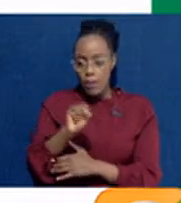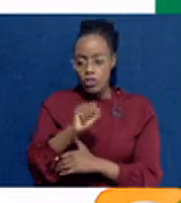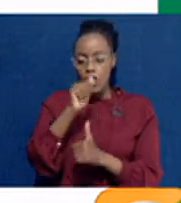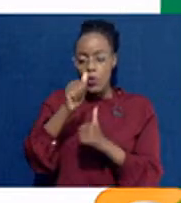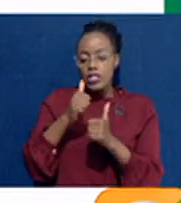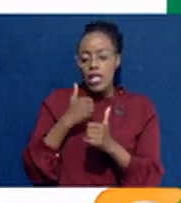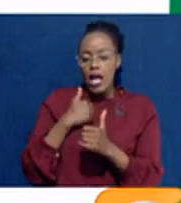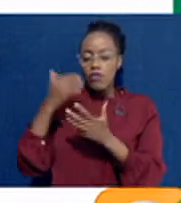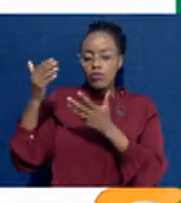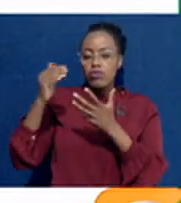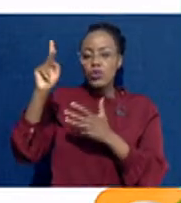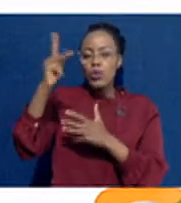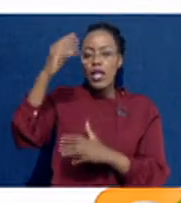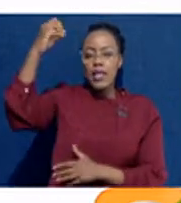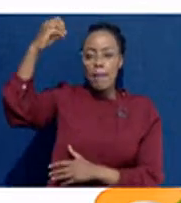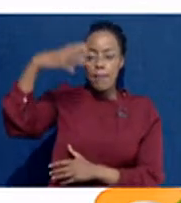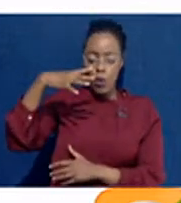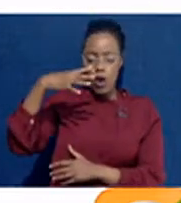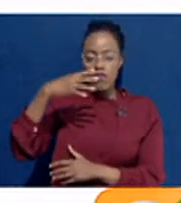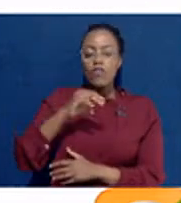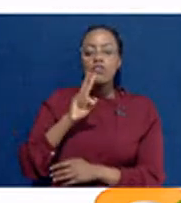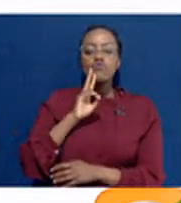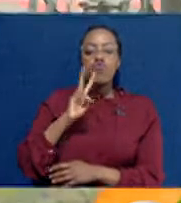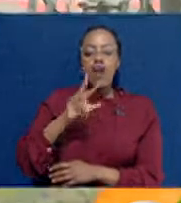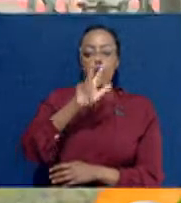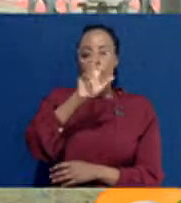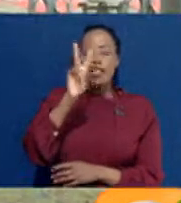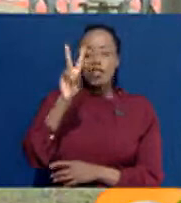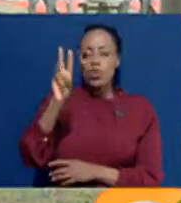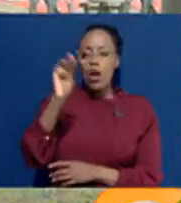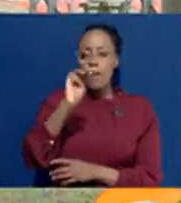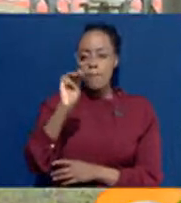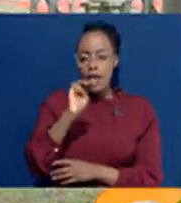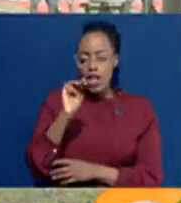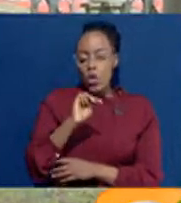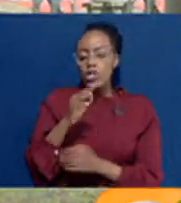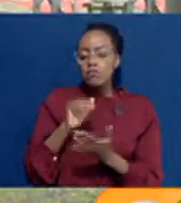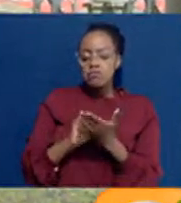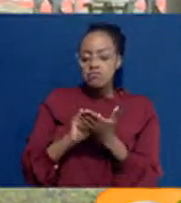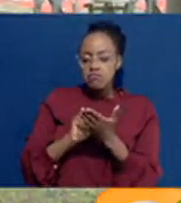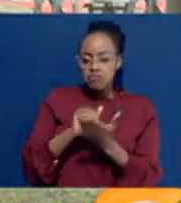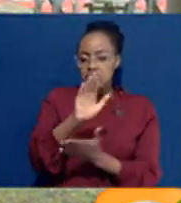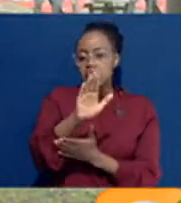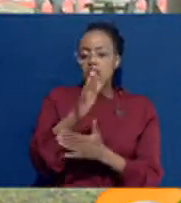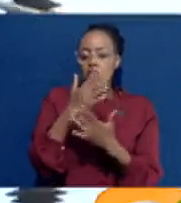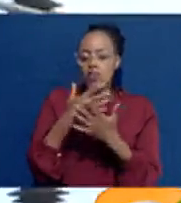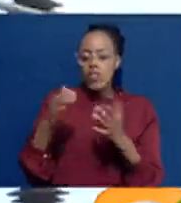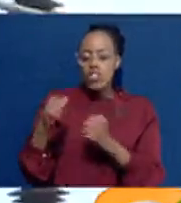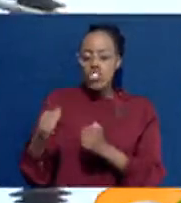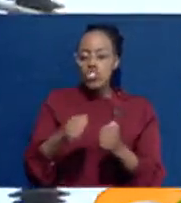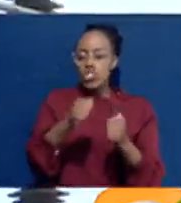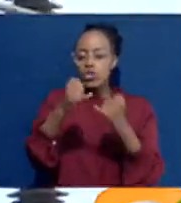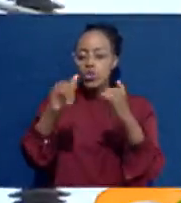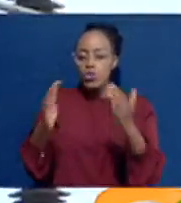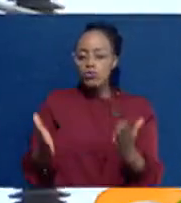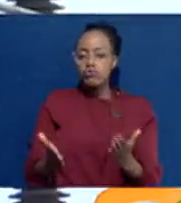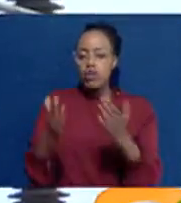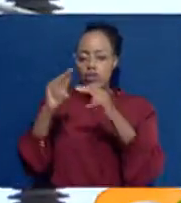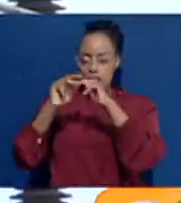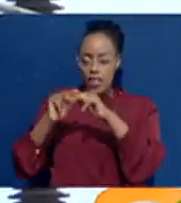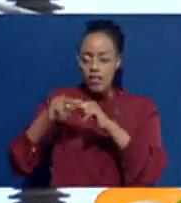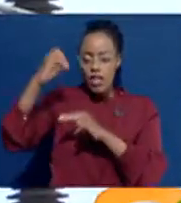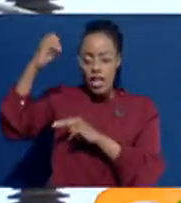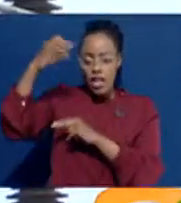consignment to Kenya Power. The 232 million shilling dispatch is part of a strategy to enhance reliable